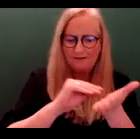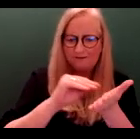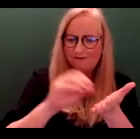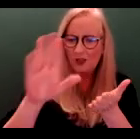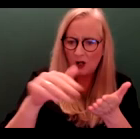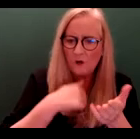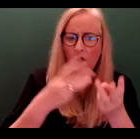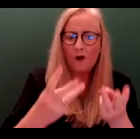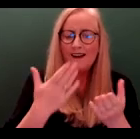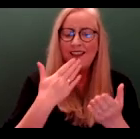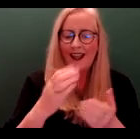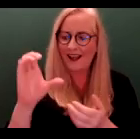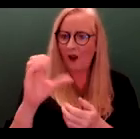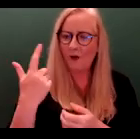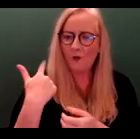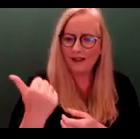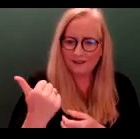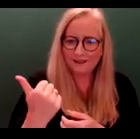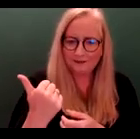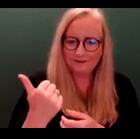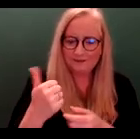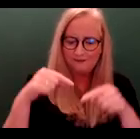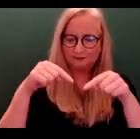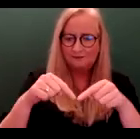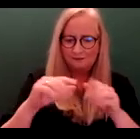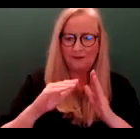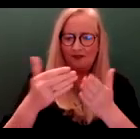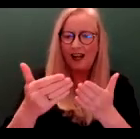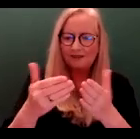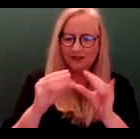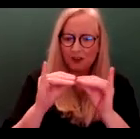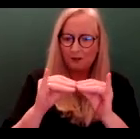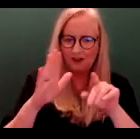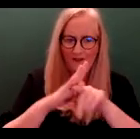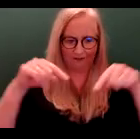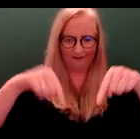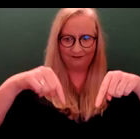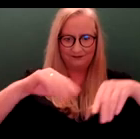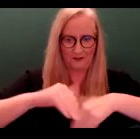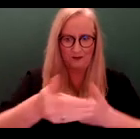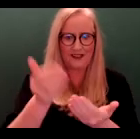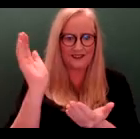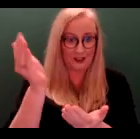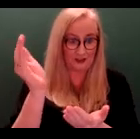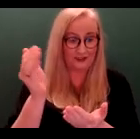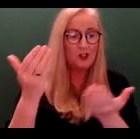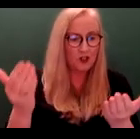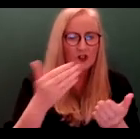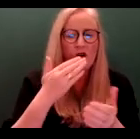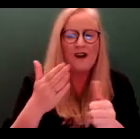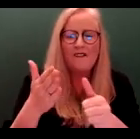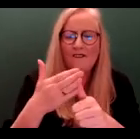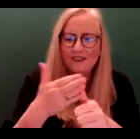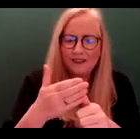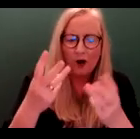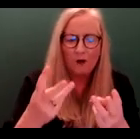like to thank Catherine White for providing the sign language interpretation for this presentation. So first of all, we